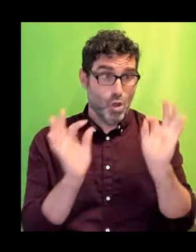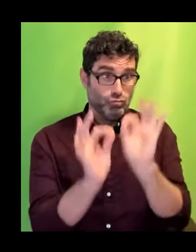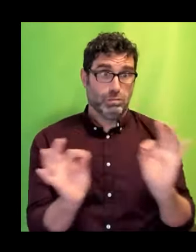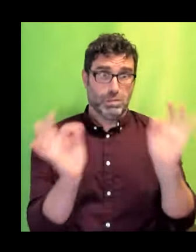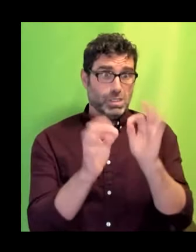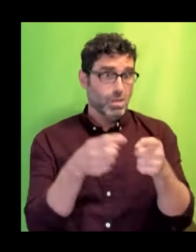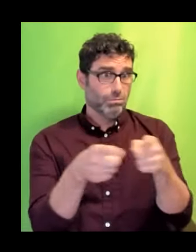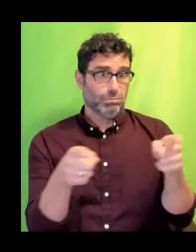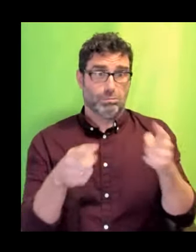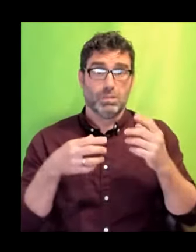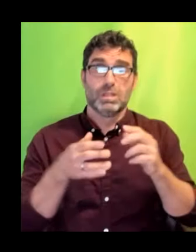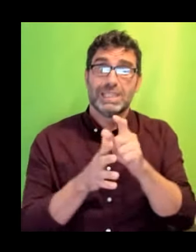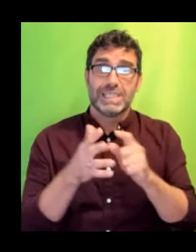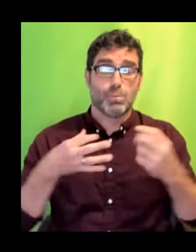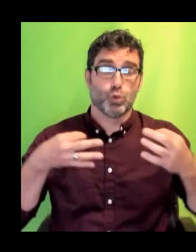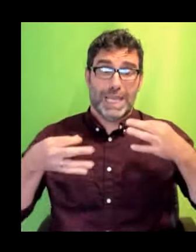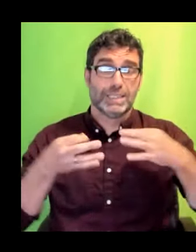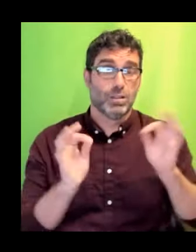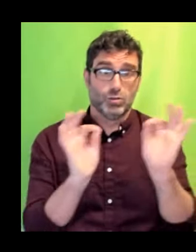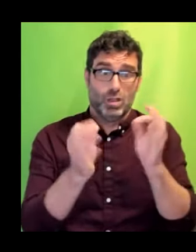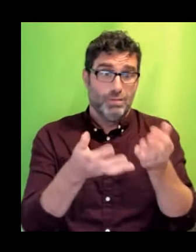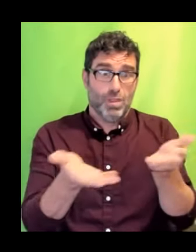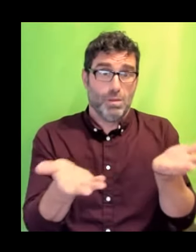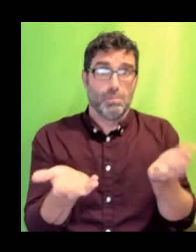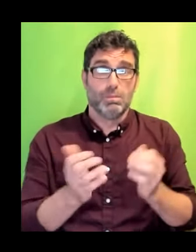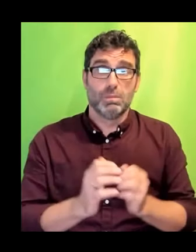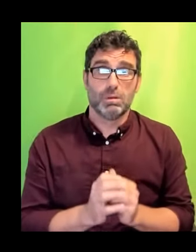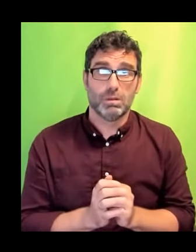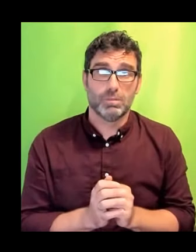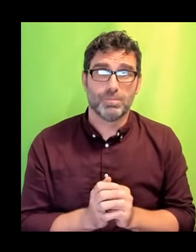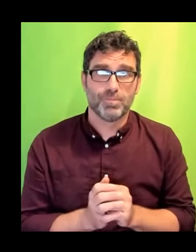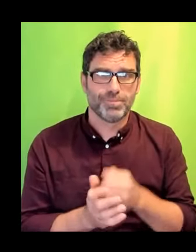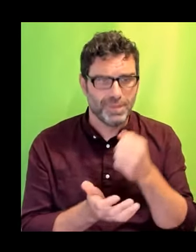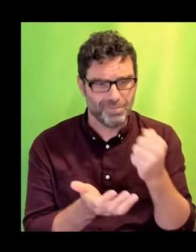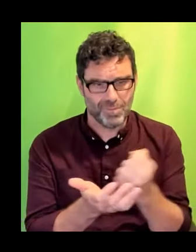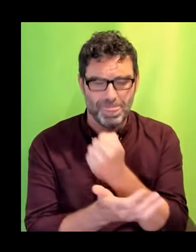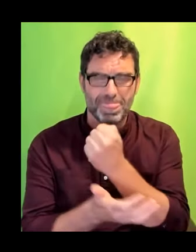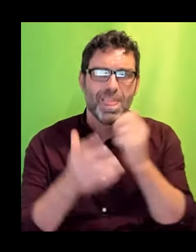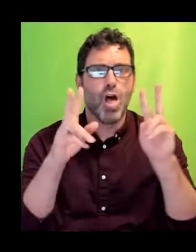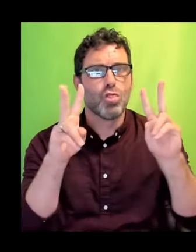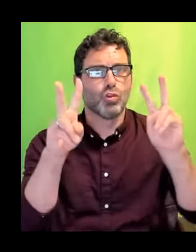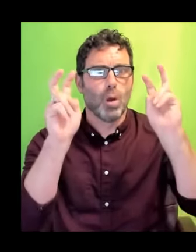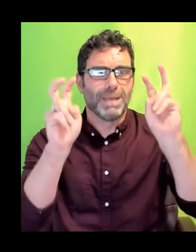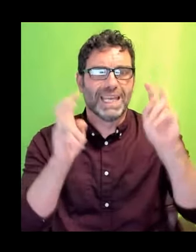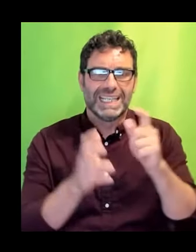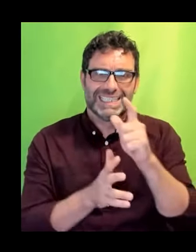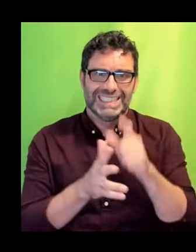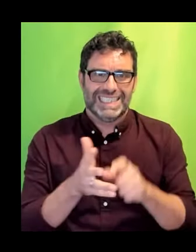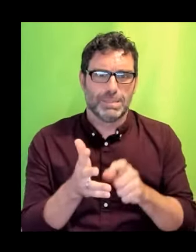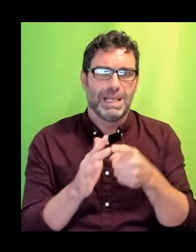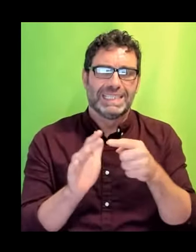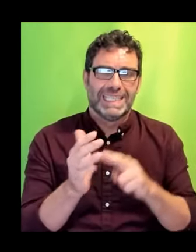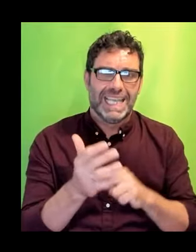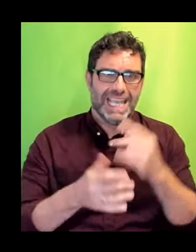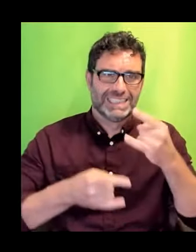as sensitive as disability and sex, really sensitive, and they couldn't find disabled actors to play the roles?